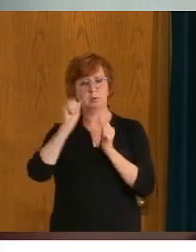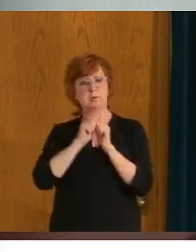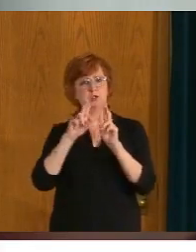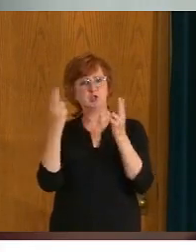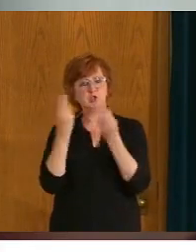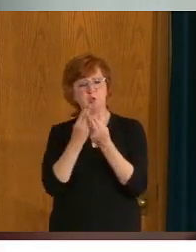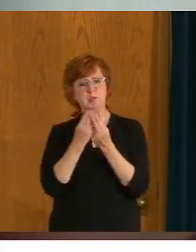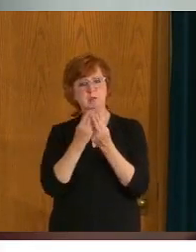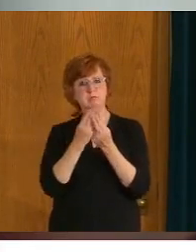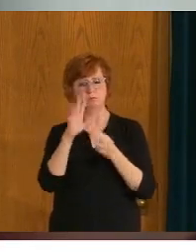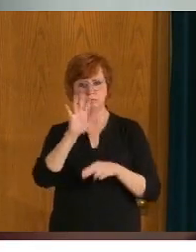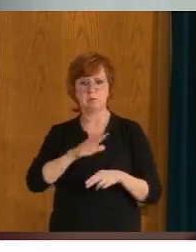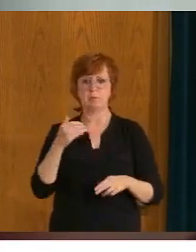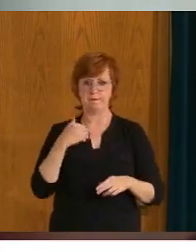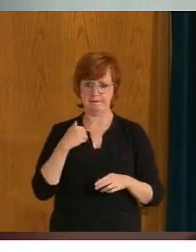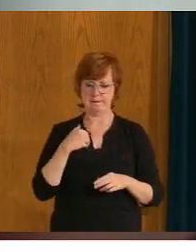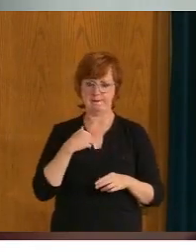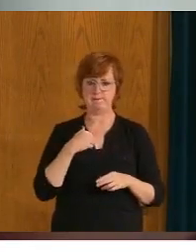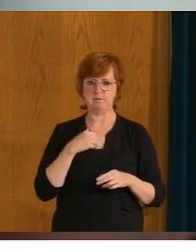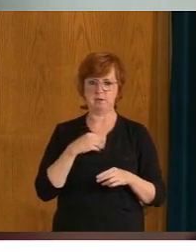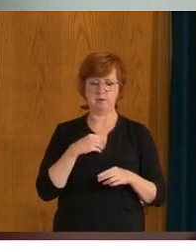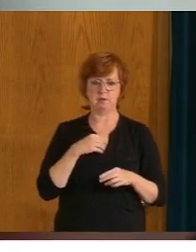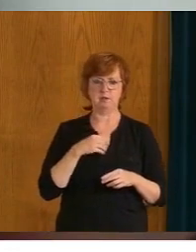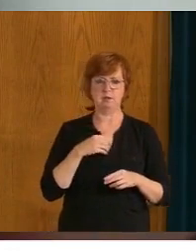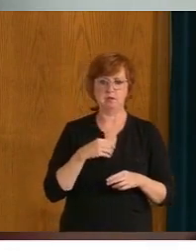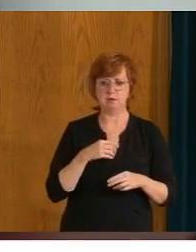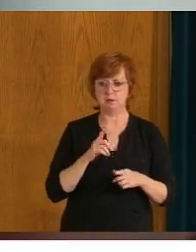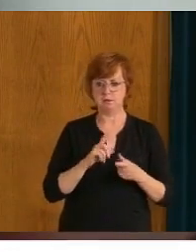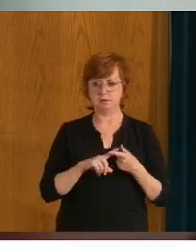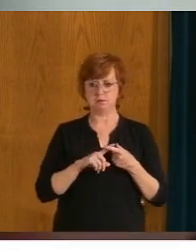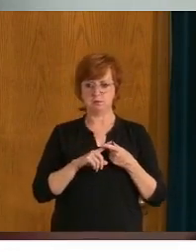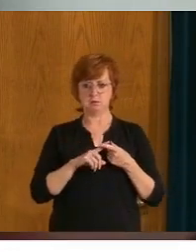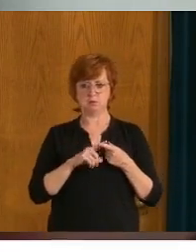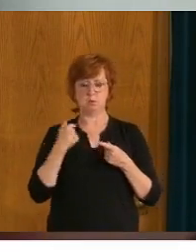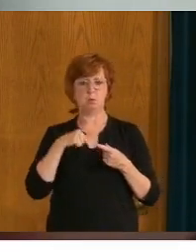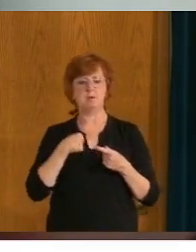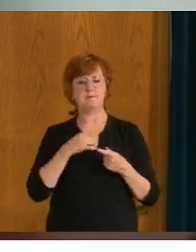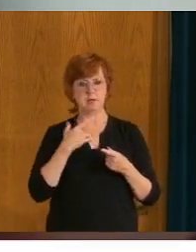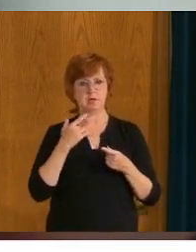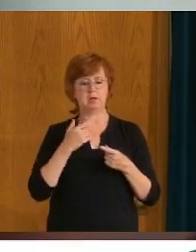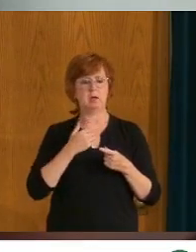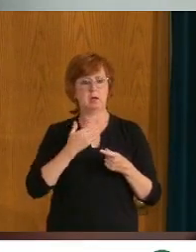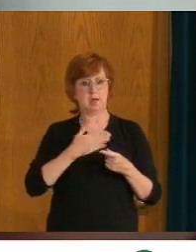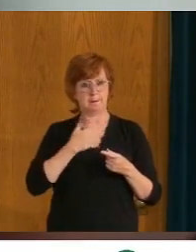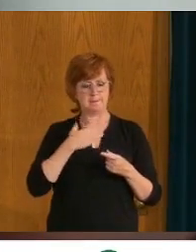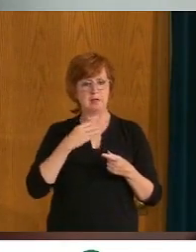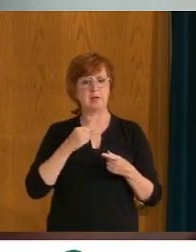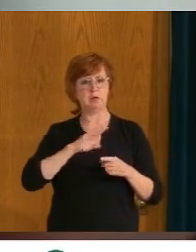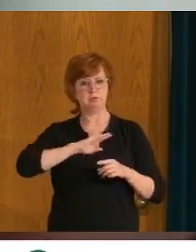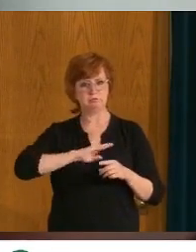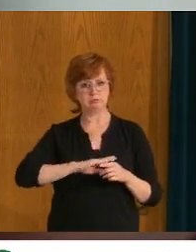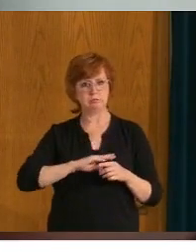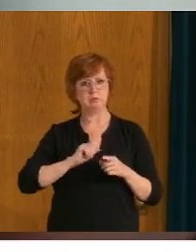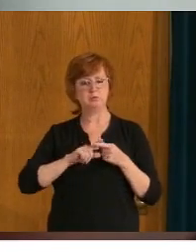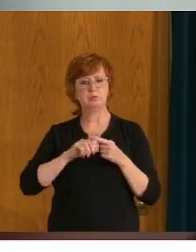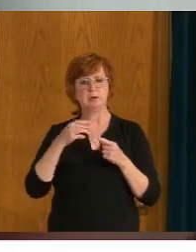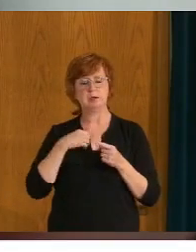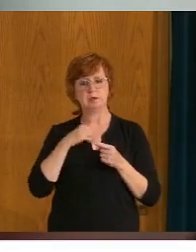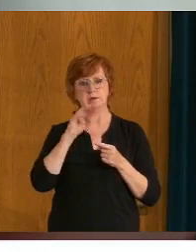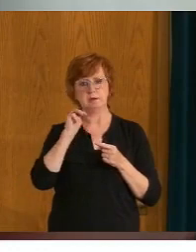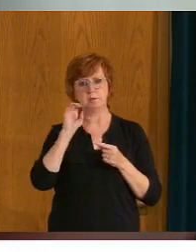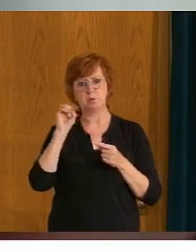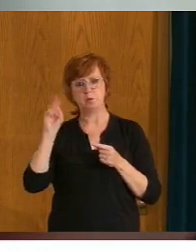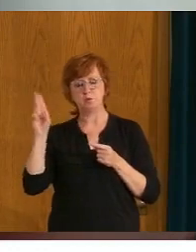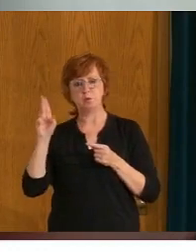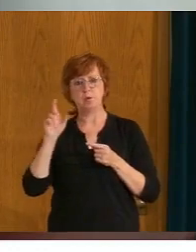provinces that did not have to legislate a solution. And we're happy that we did negotiate, um, that flexibility with the memorandum of understanding